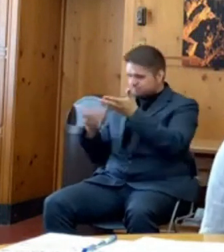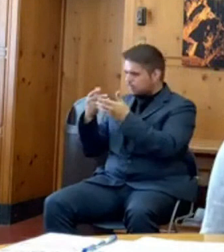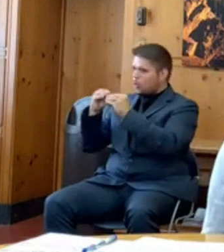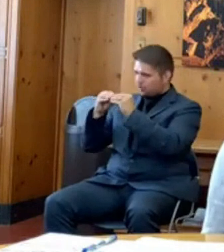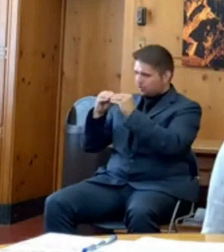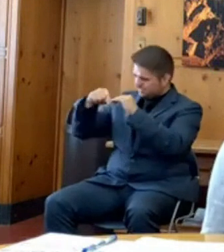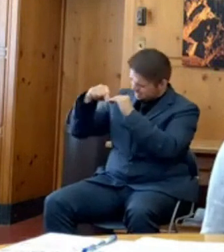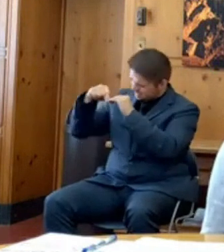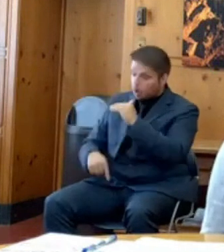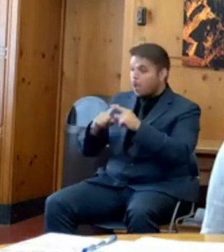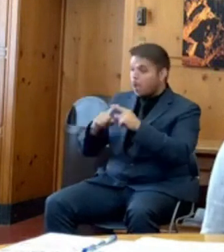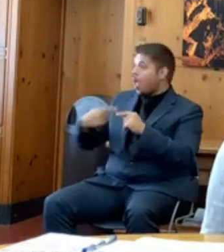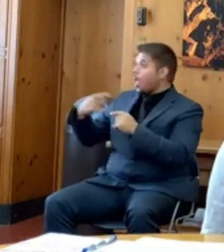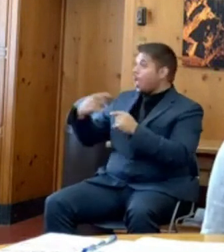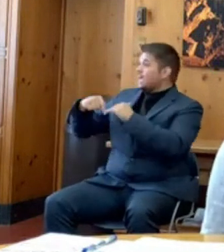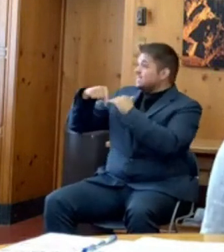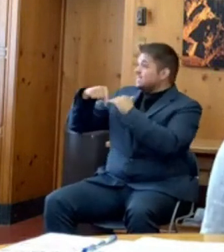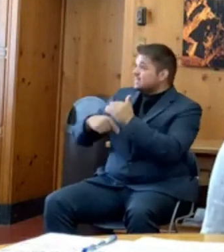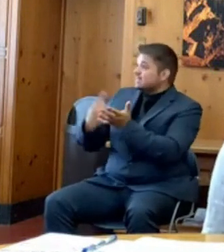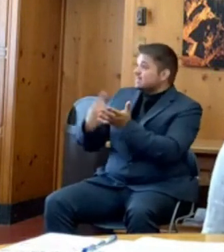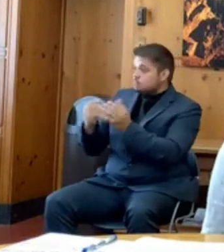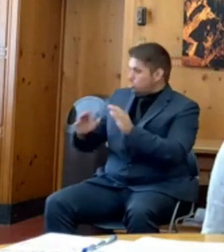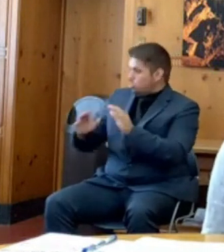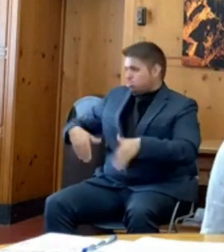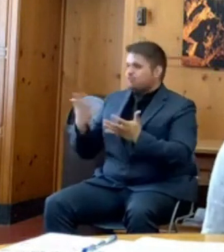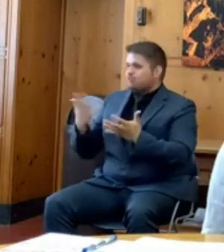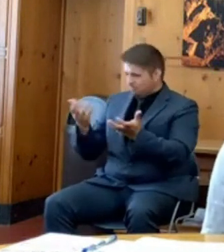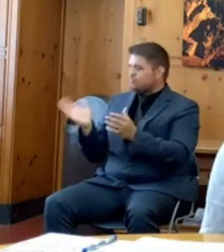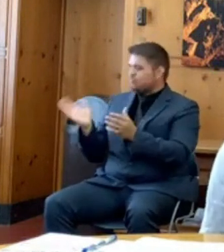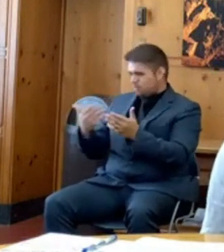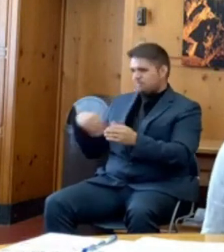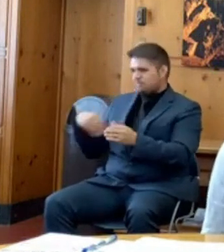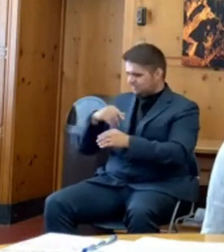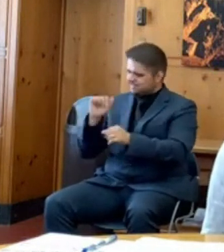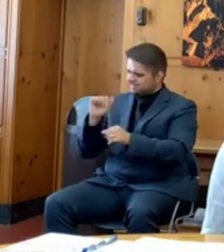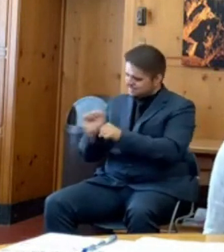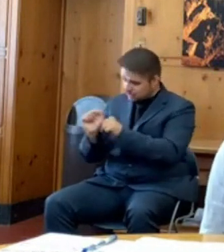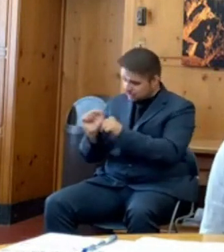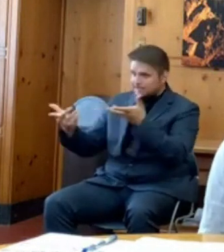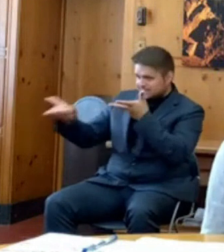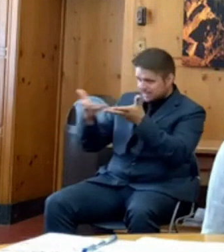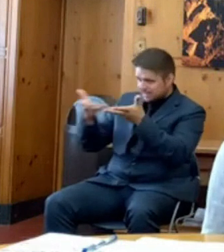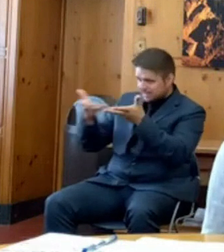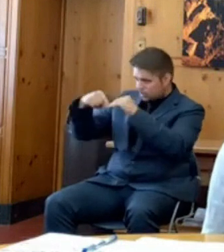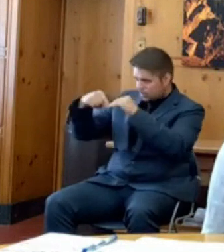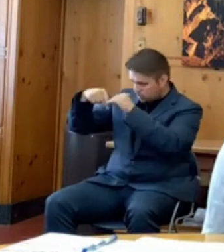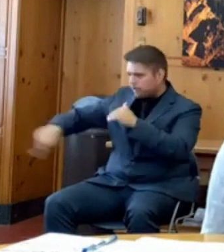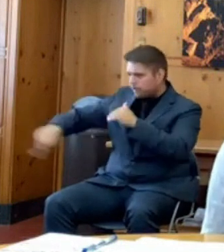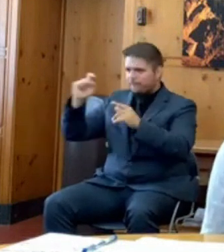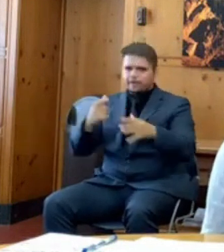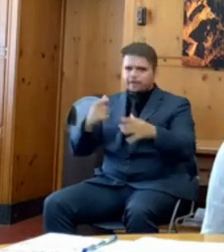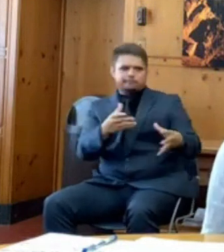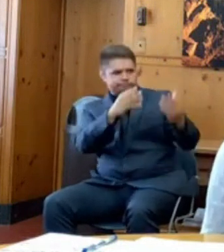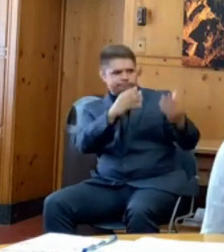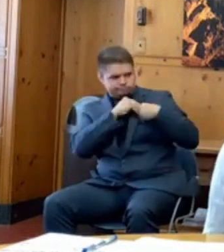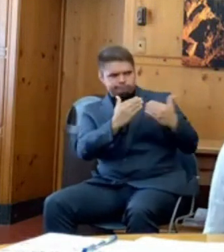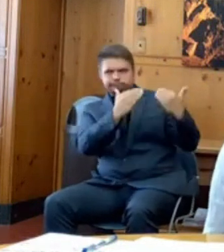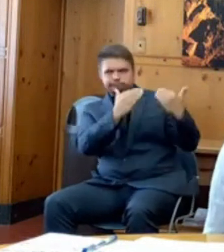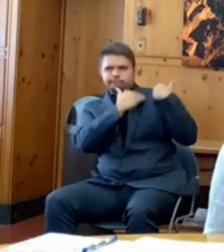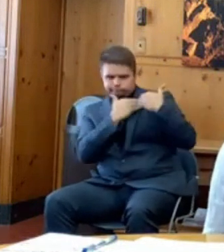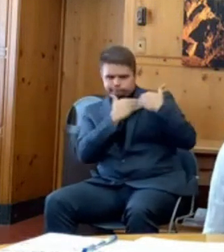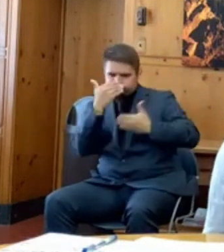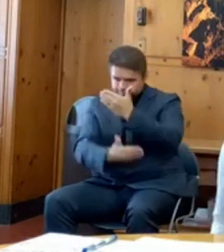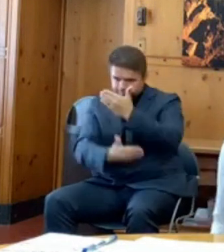long and hard on Monday and they need a day of rest to recover before we start the next conversation.